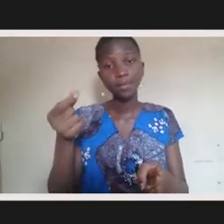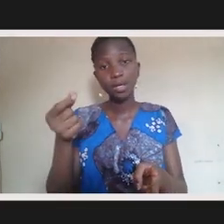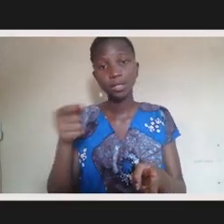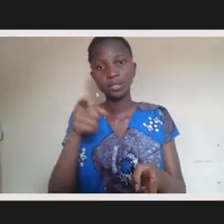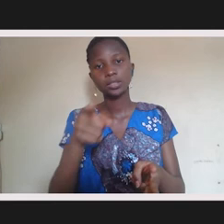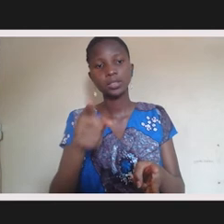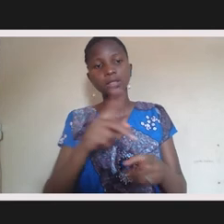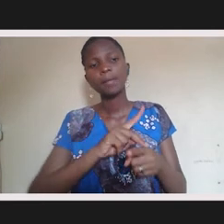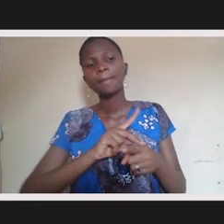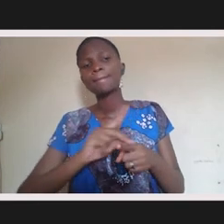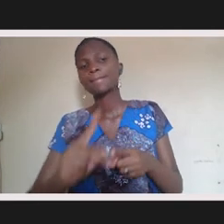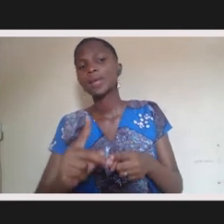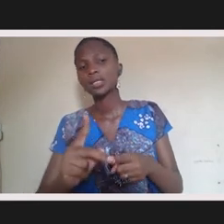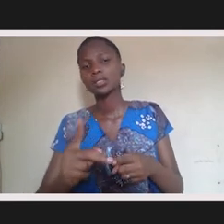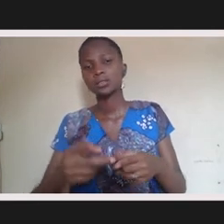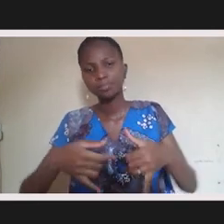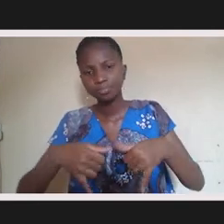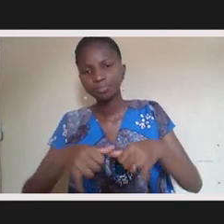And that